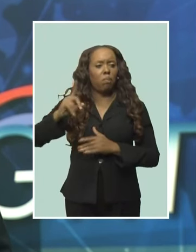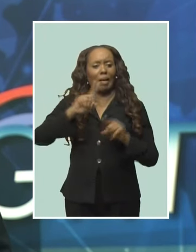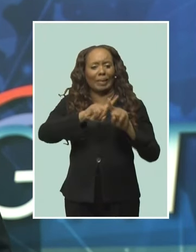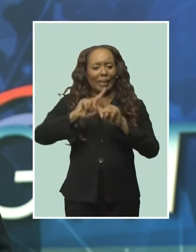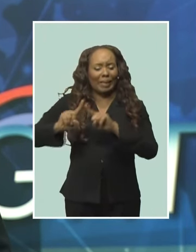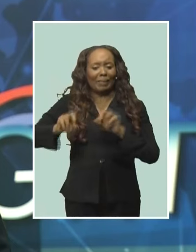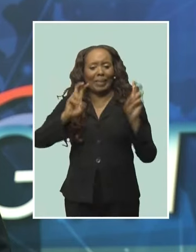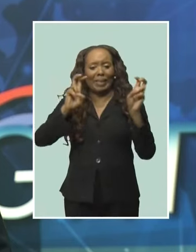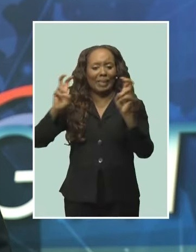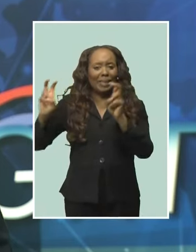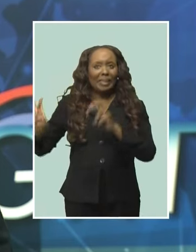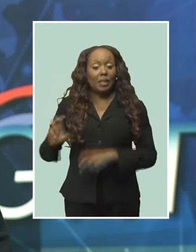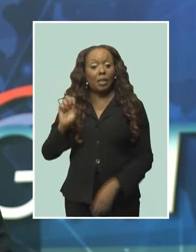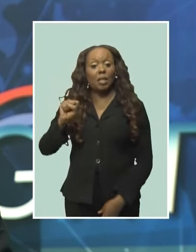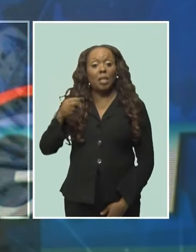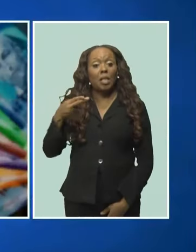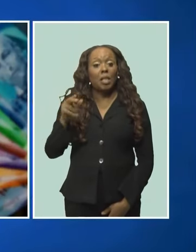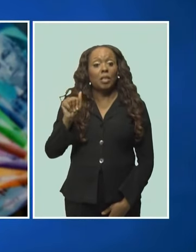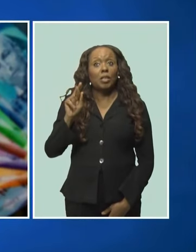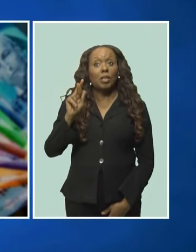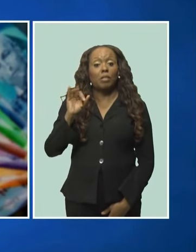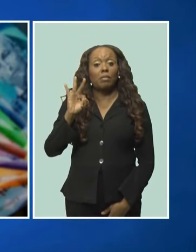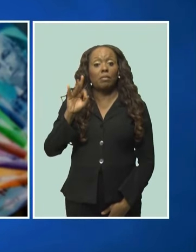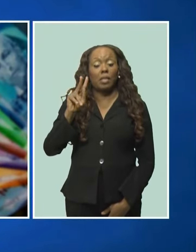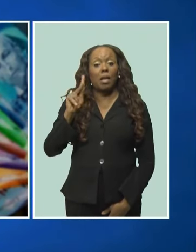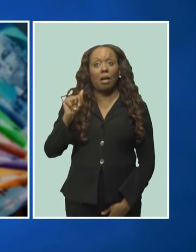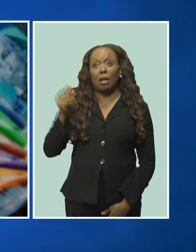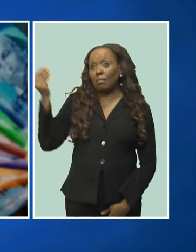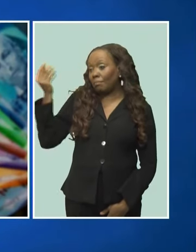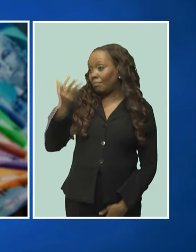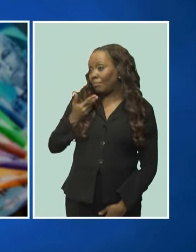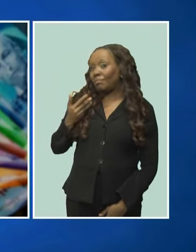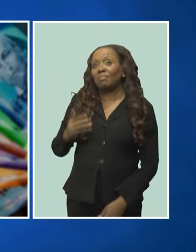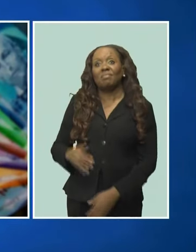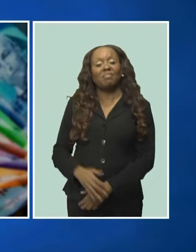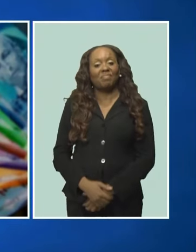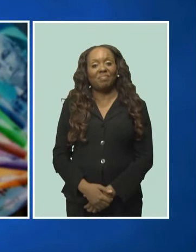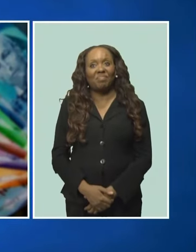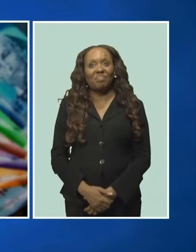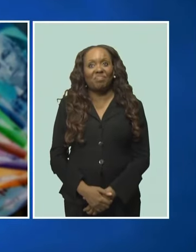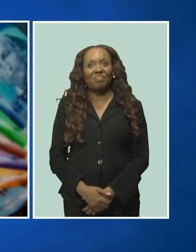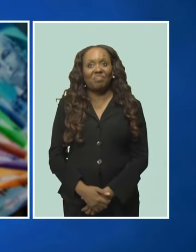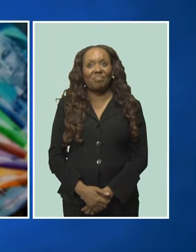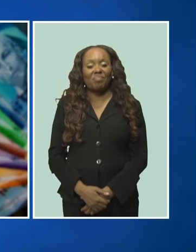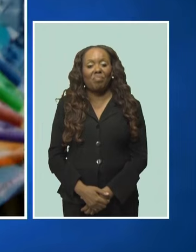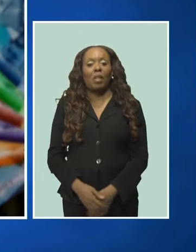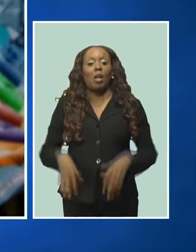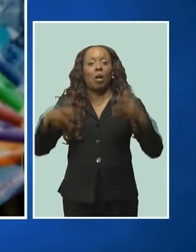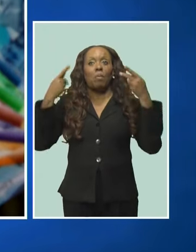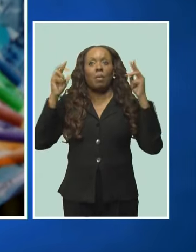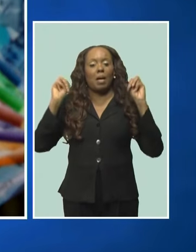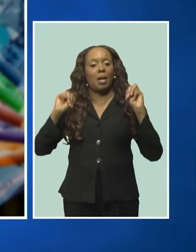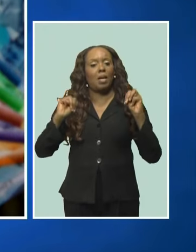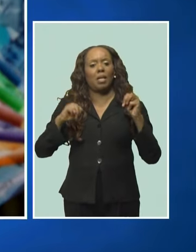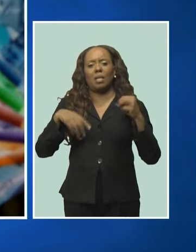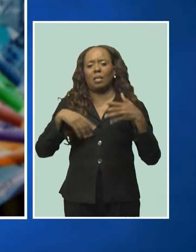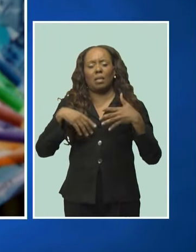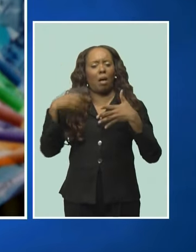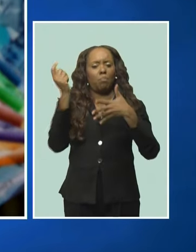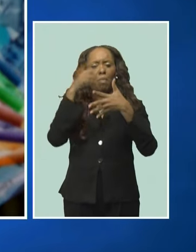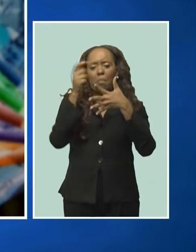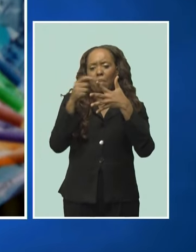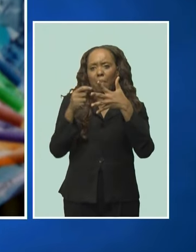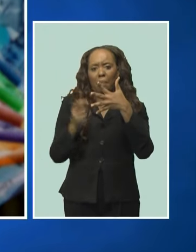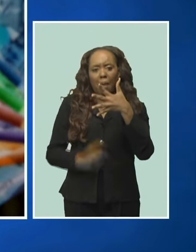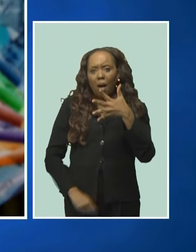measures. Sharika Griffith joins us now with details. Sharika? Yes, Pearson. The Prime Minister touched on several areas of economic,